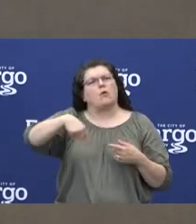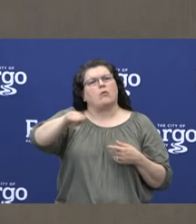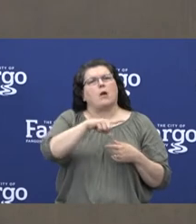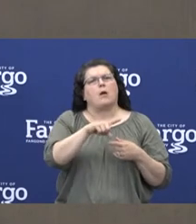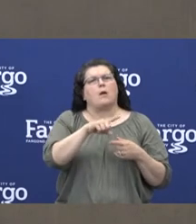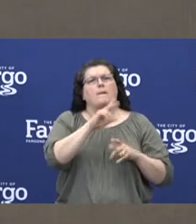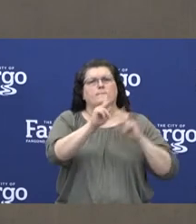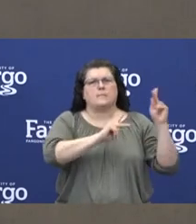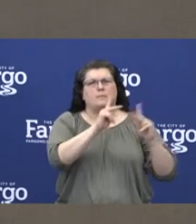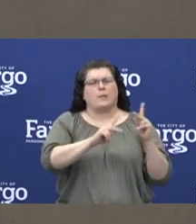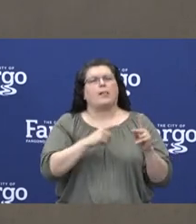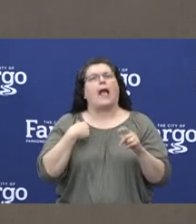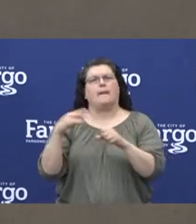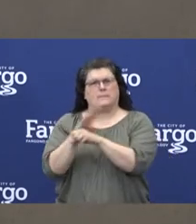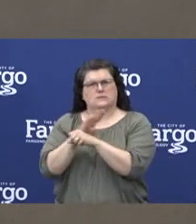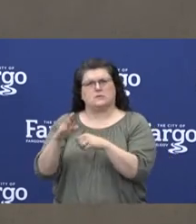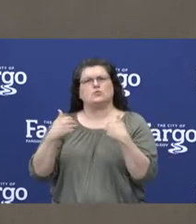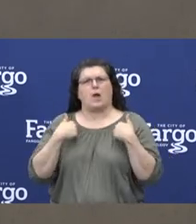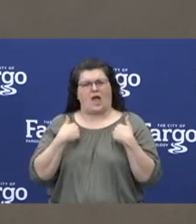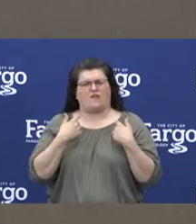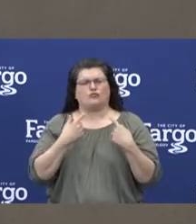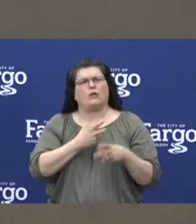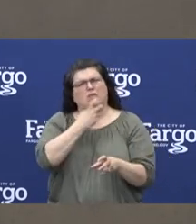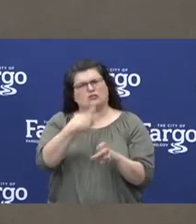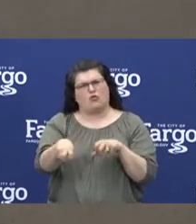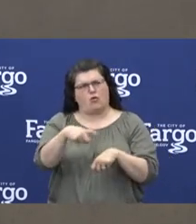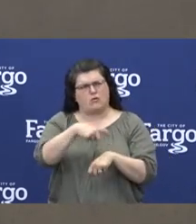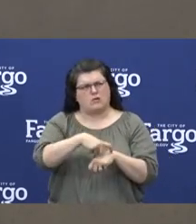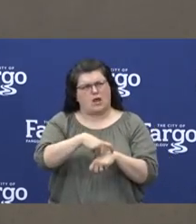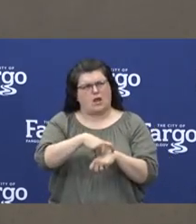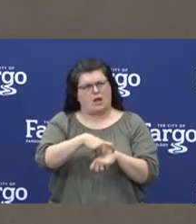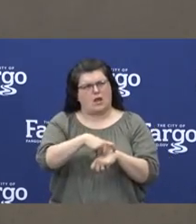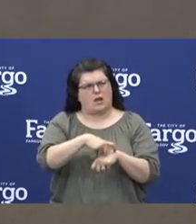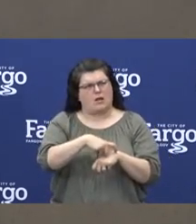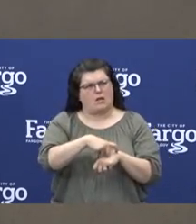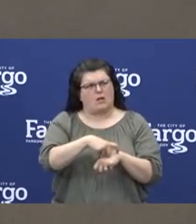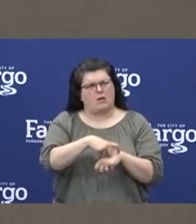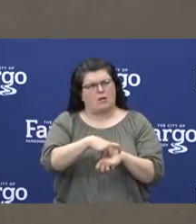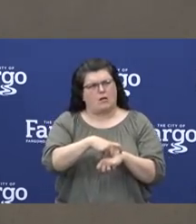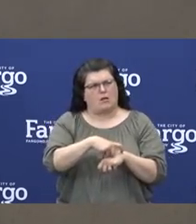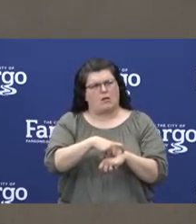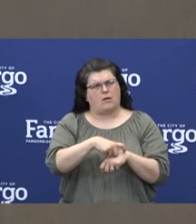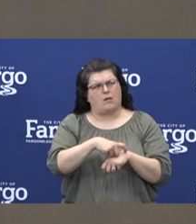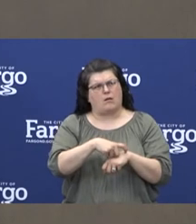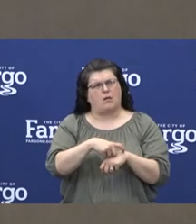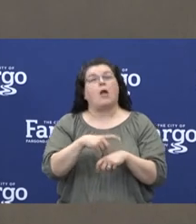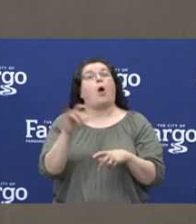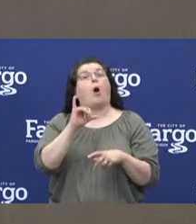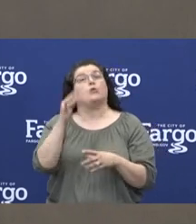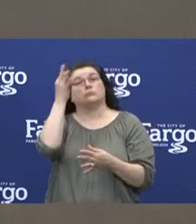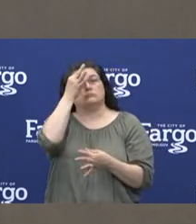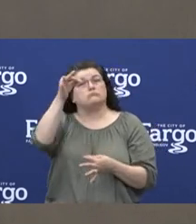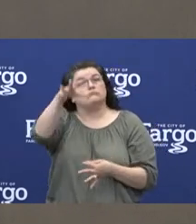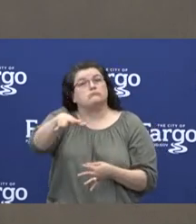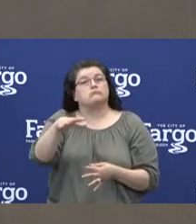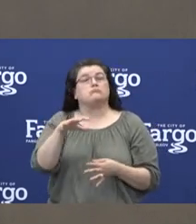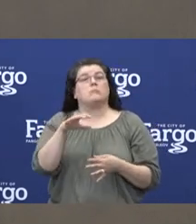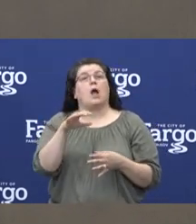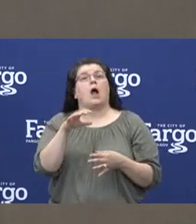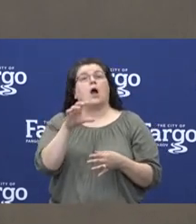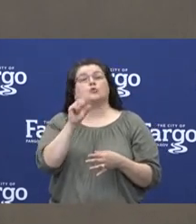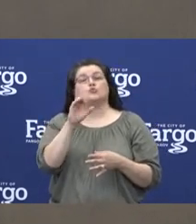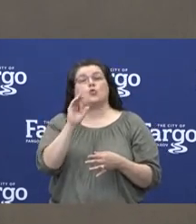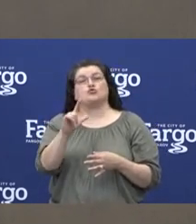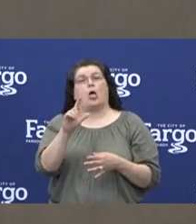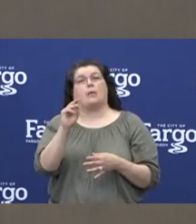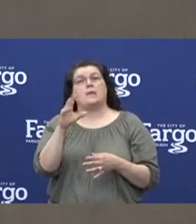this extremely difficult time. Tips are also on the City of West Fargo's social media pages. We are